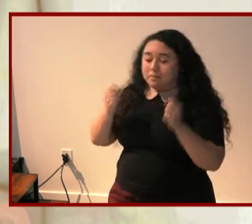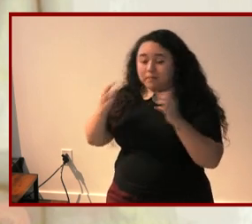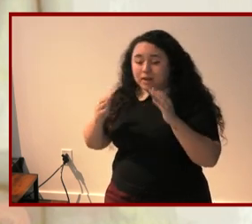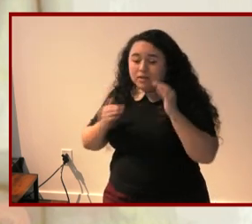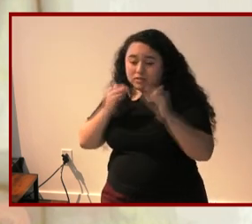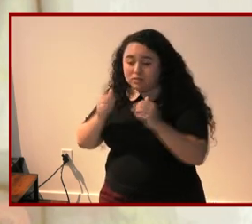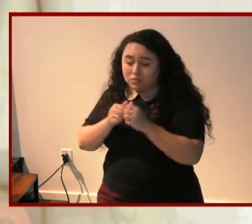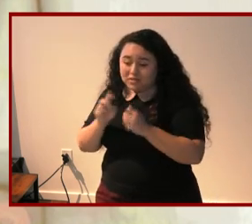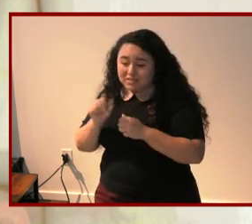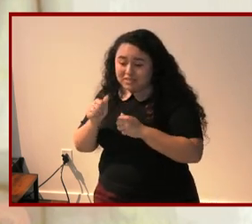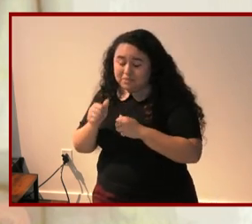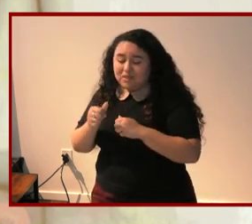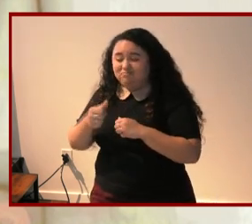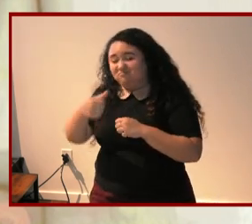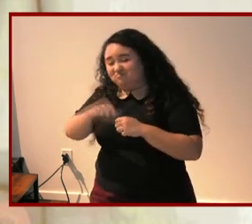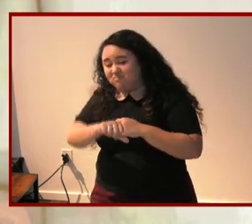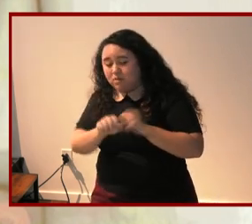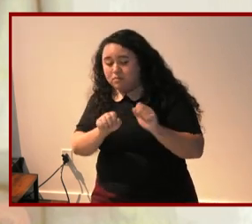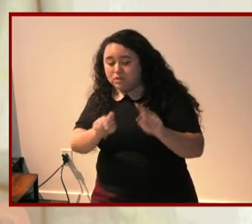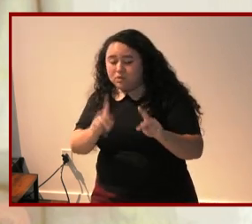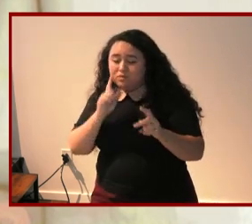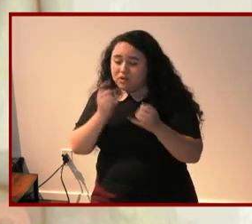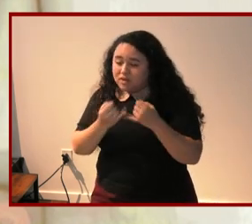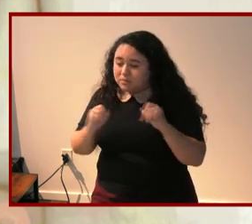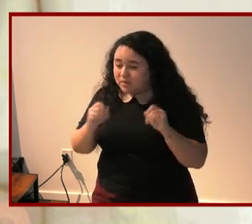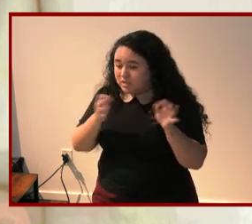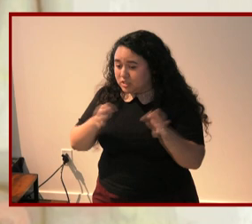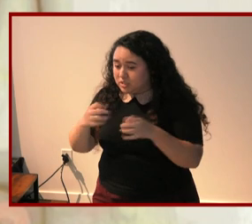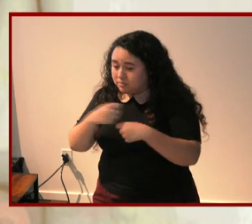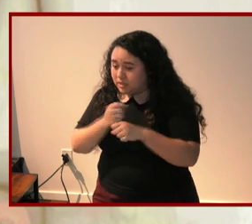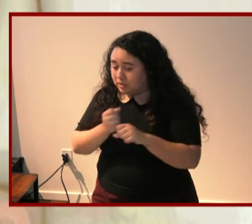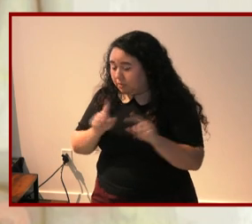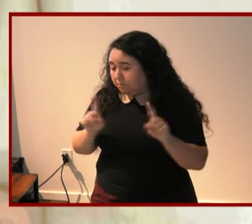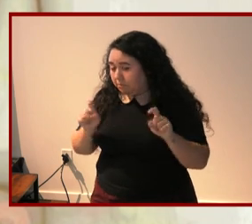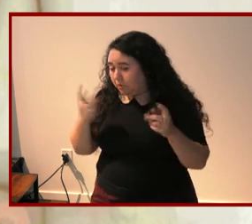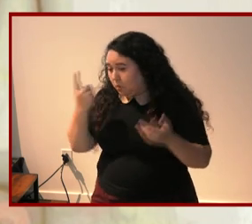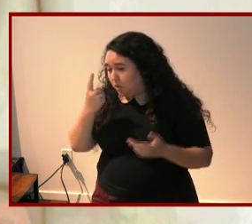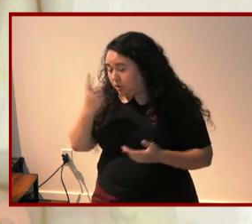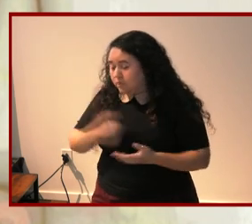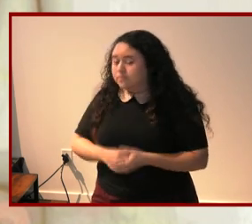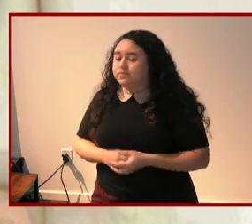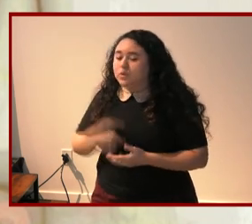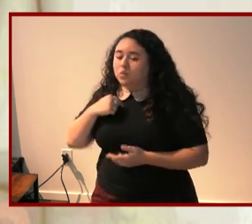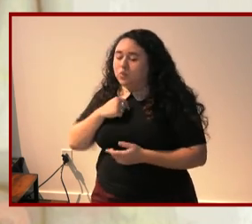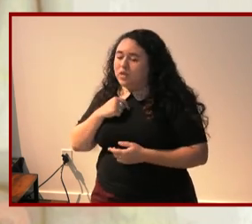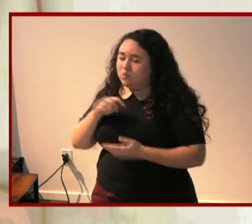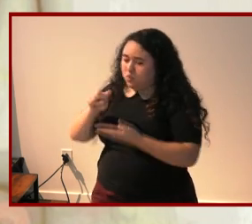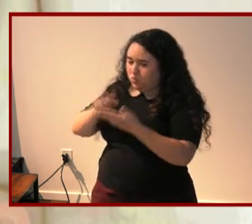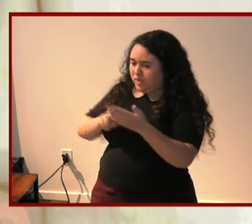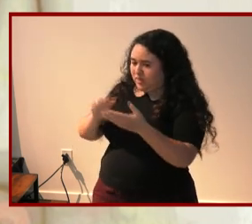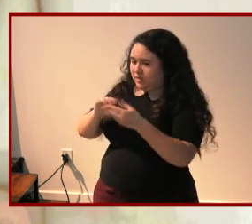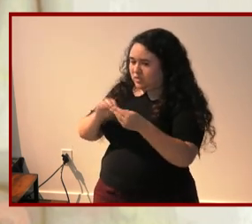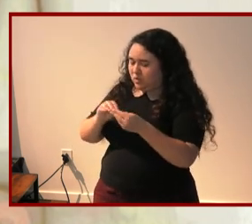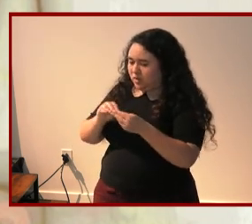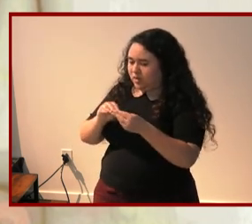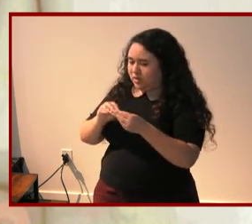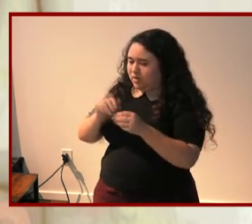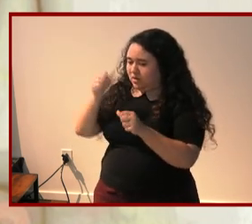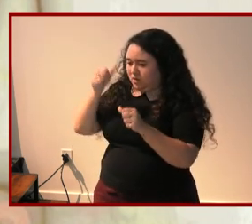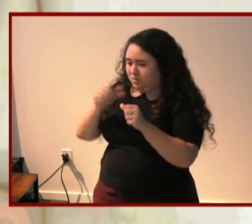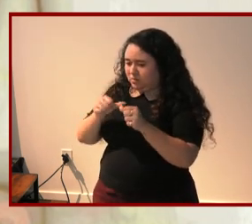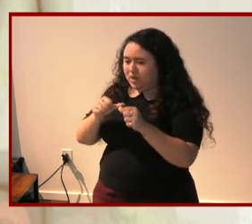disabilities are denied opportunity for independent decision making we are reminded not only of the distinction between